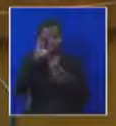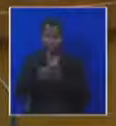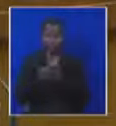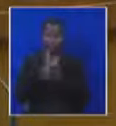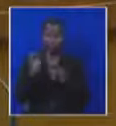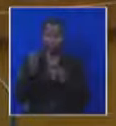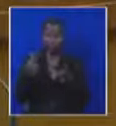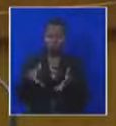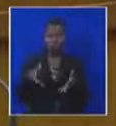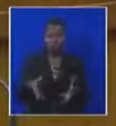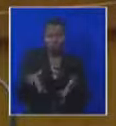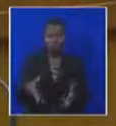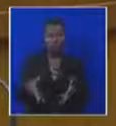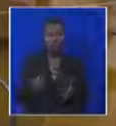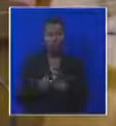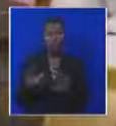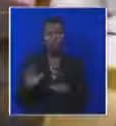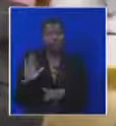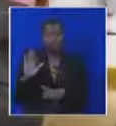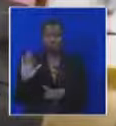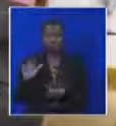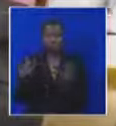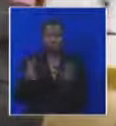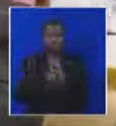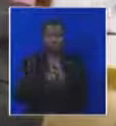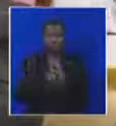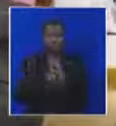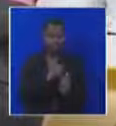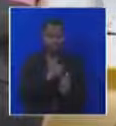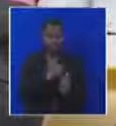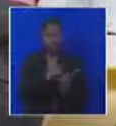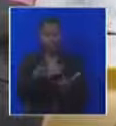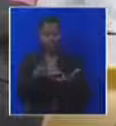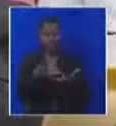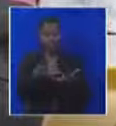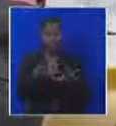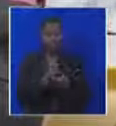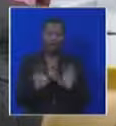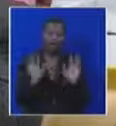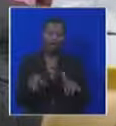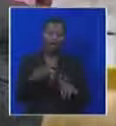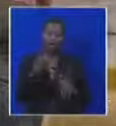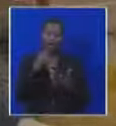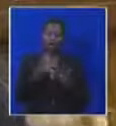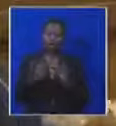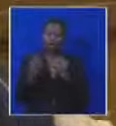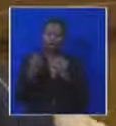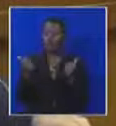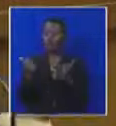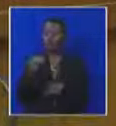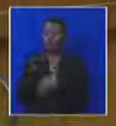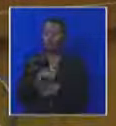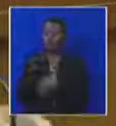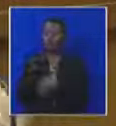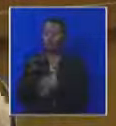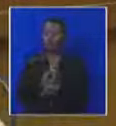And frankly, your corny duet with the Minister there was so stage-managed it was like a cheap soap opera and about as credible